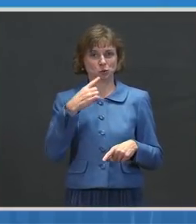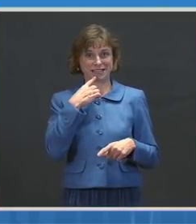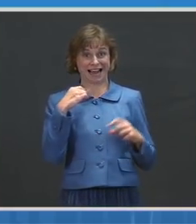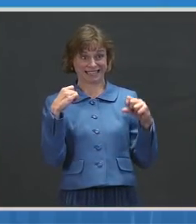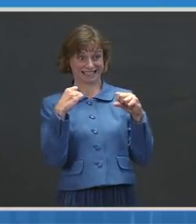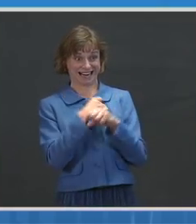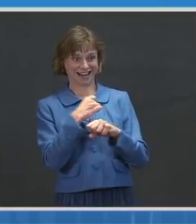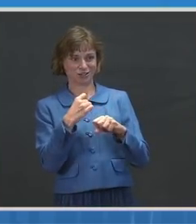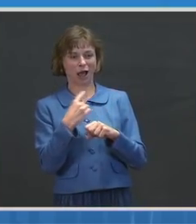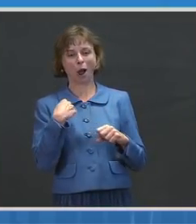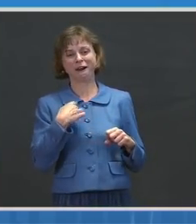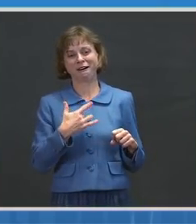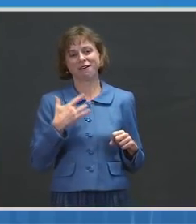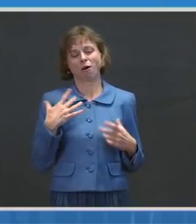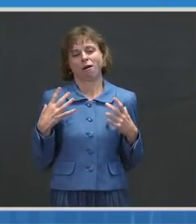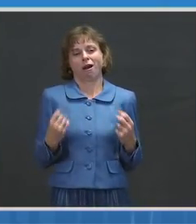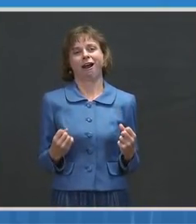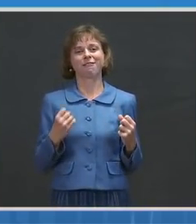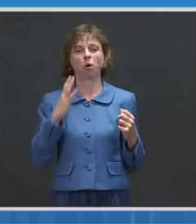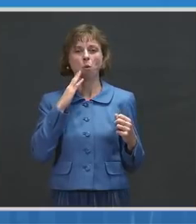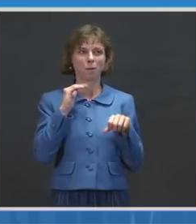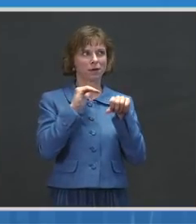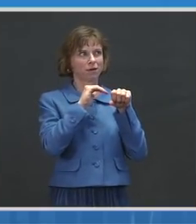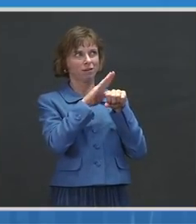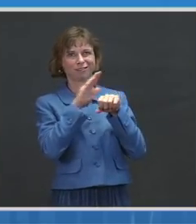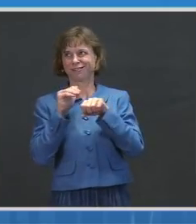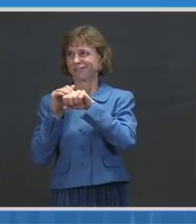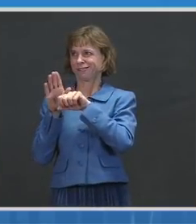was quite confident it was going to go to one of the experts.